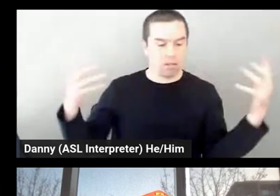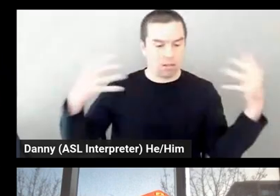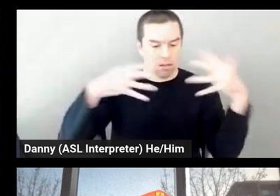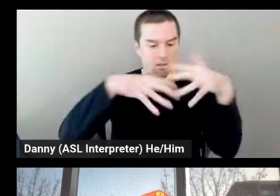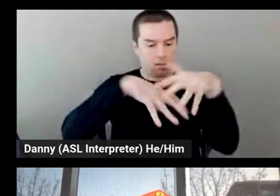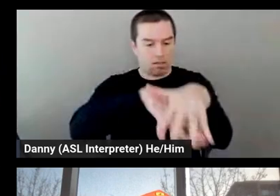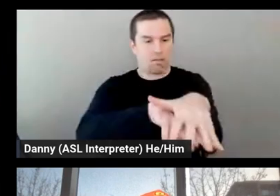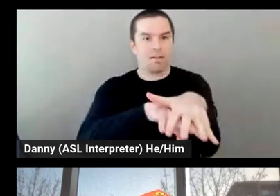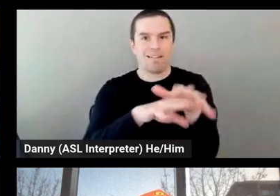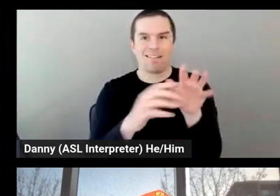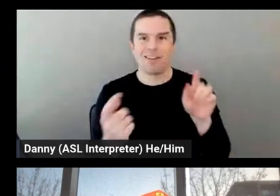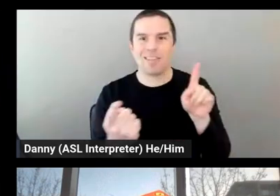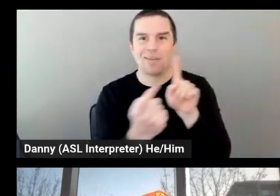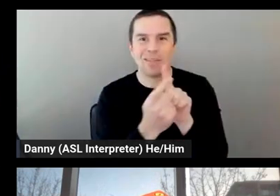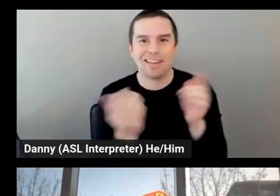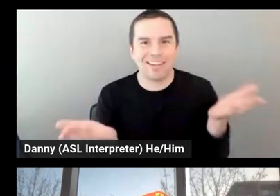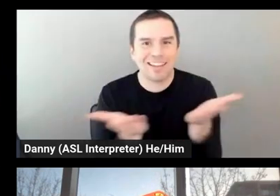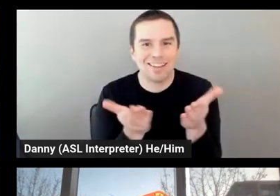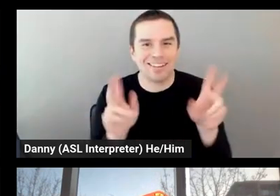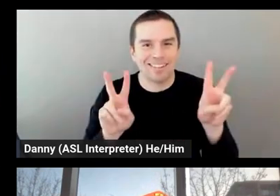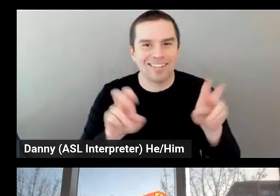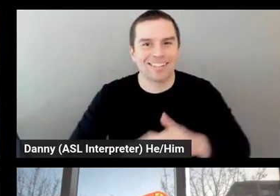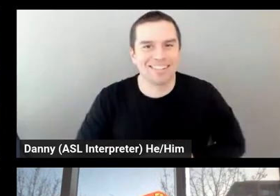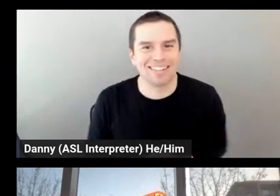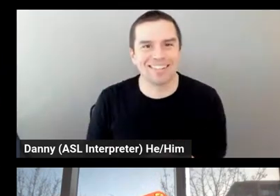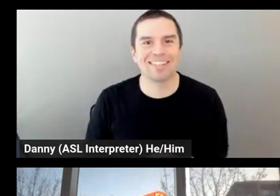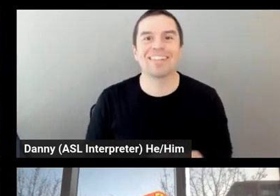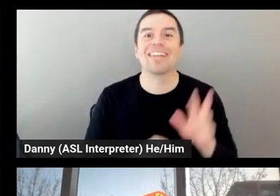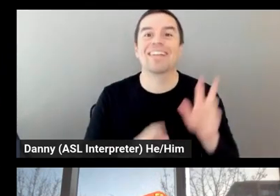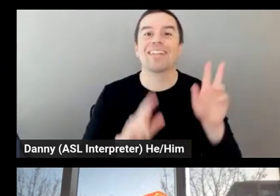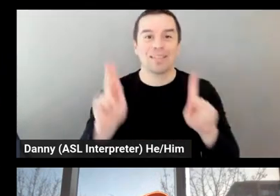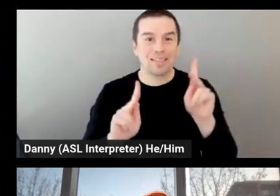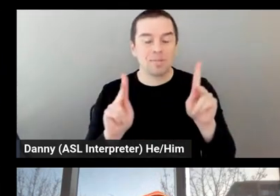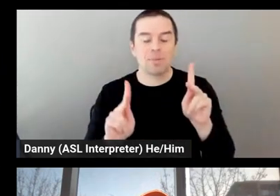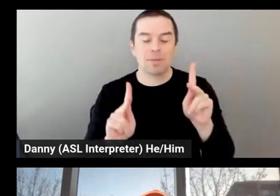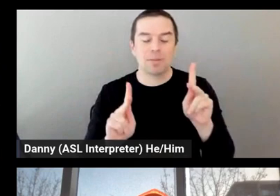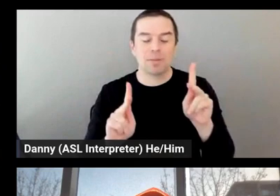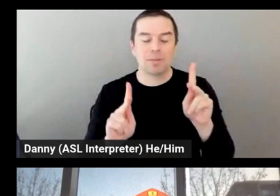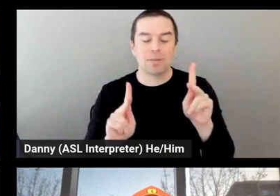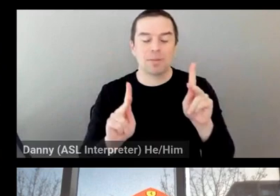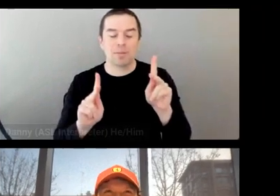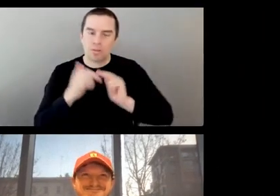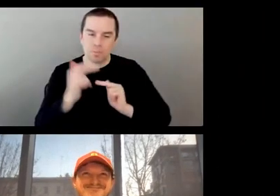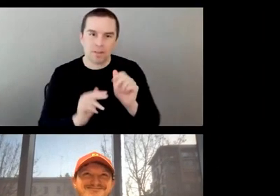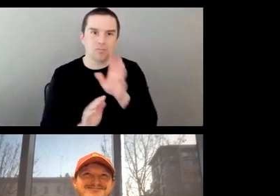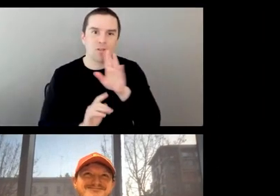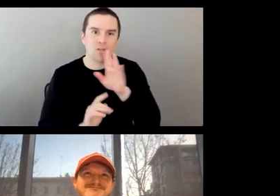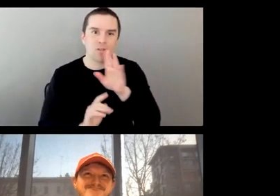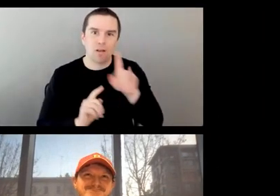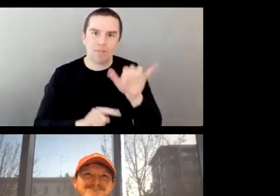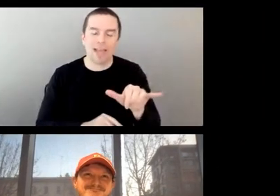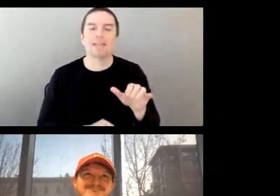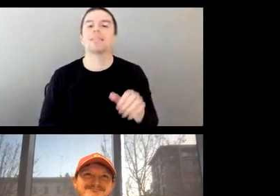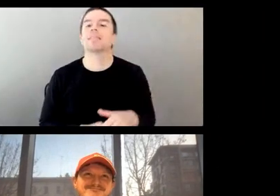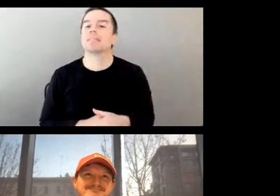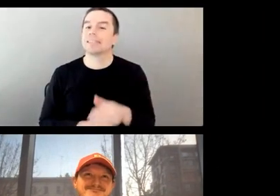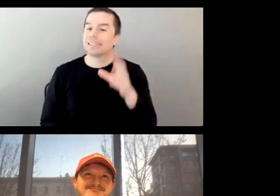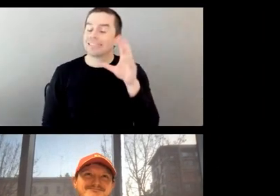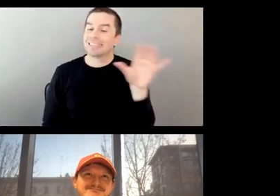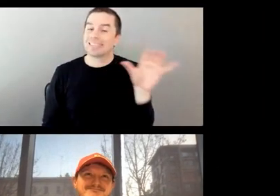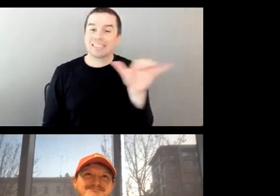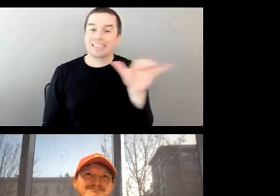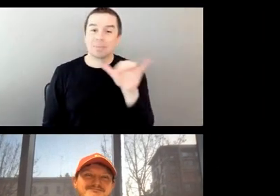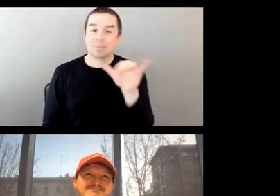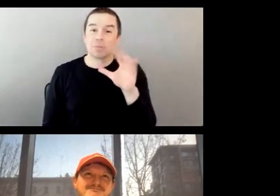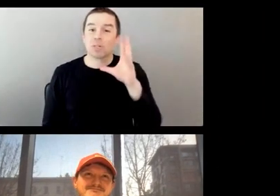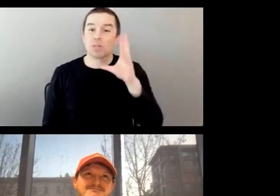talk to that. A little bit like what Stefano number two said, you know, it feels like a family. I felt welcomed from